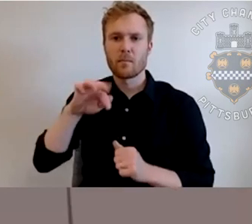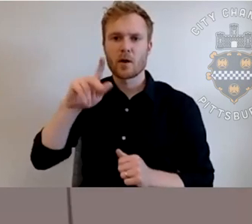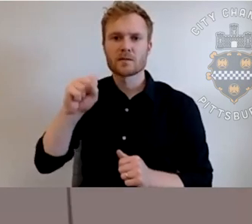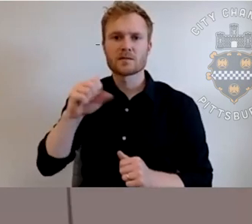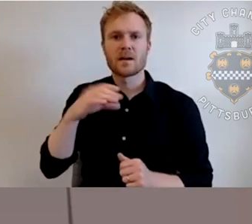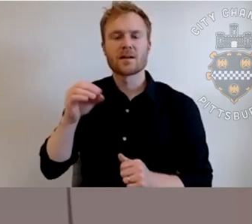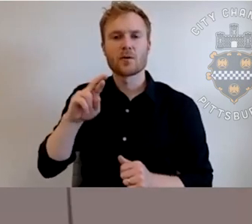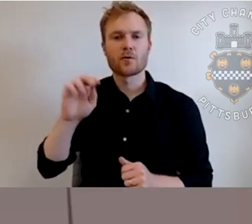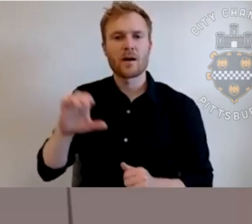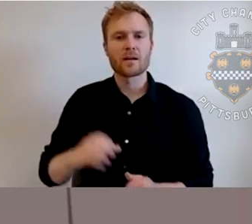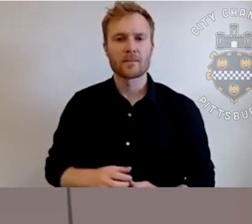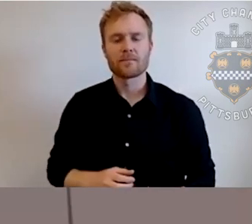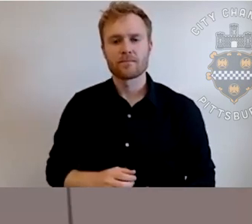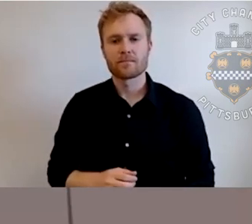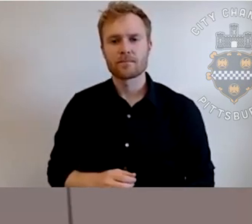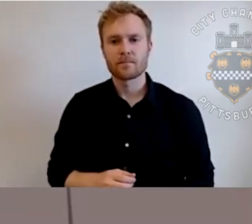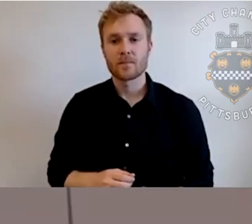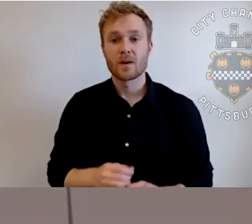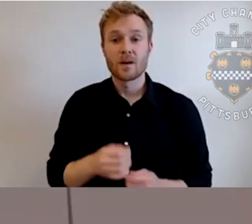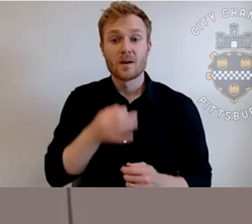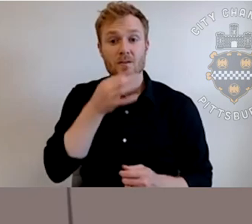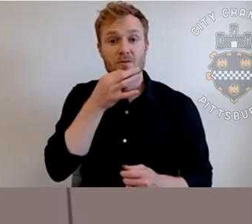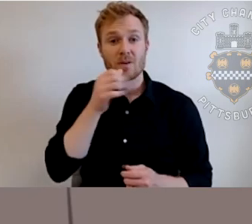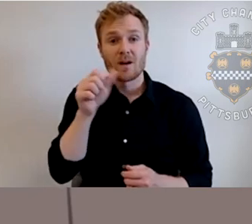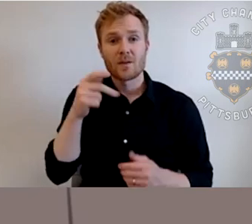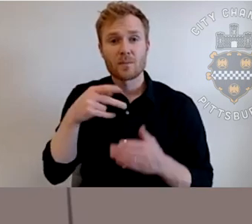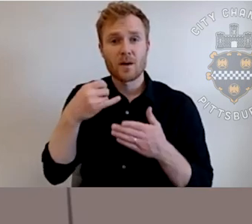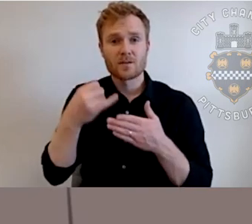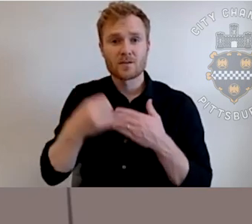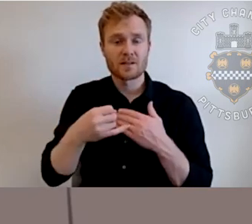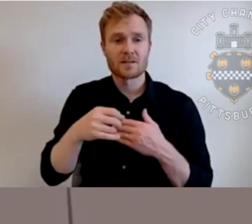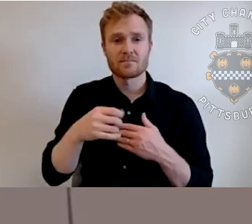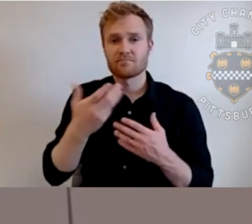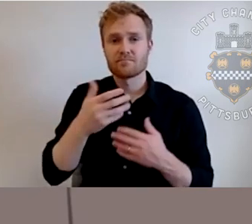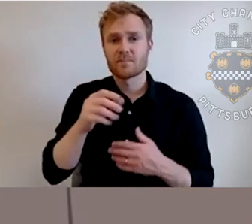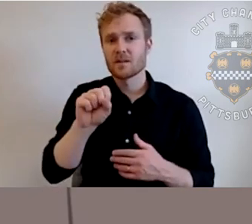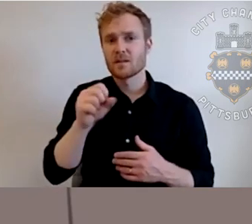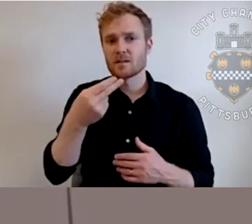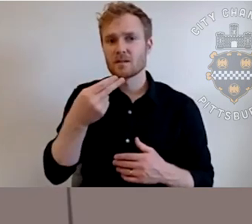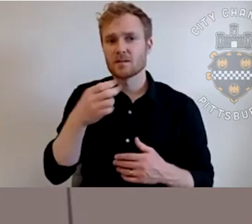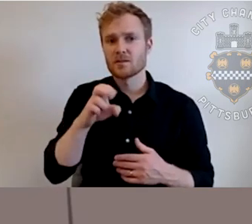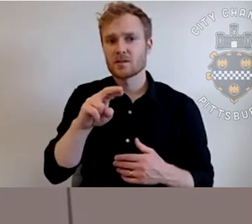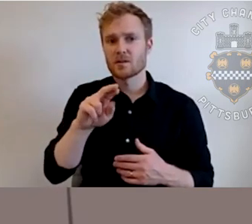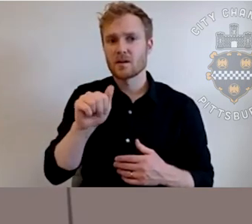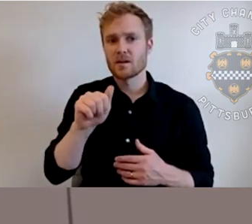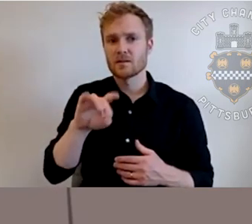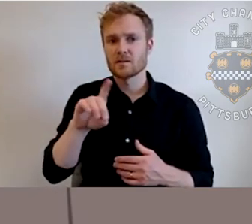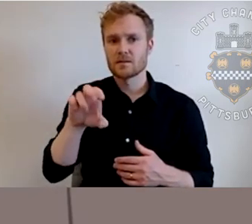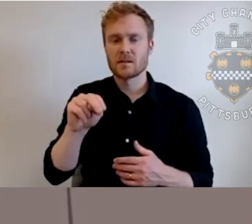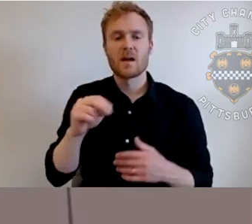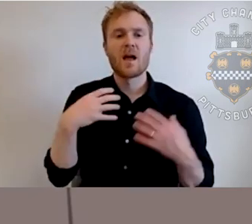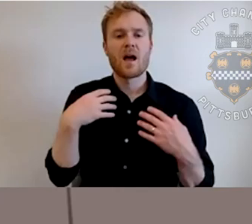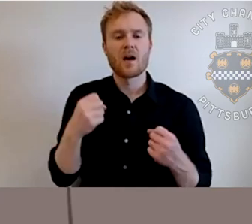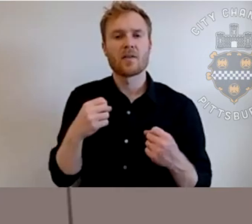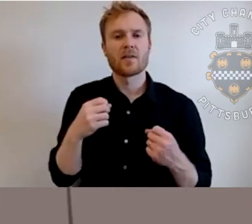Um, we have an upcoming project at the Sheridan Healthy Active Living Center. So again, this was another scope of work that we